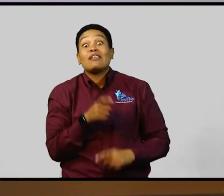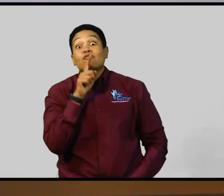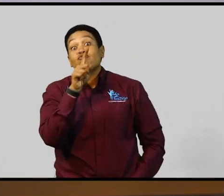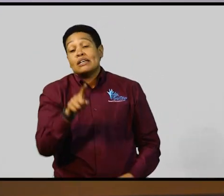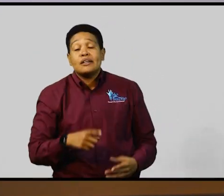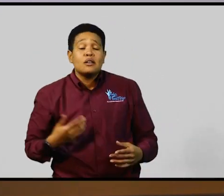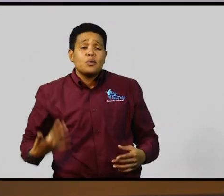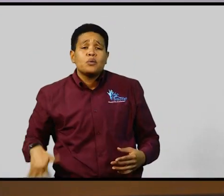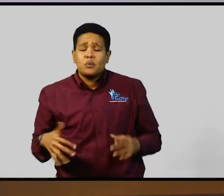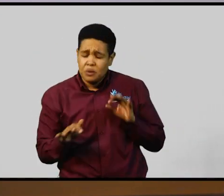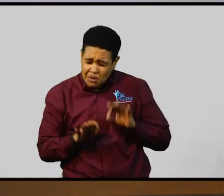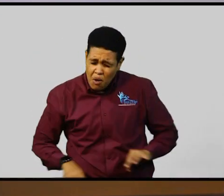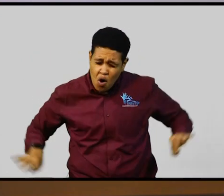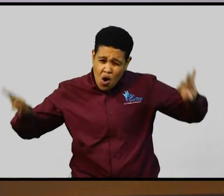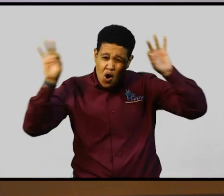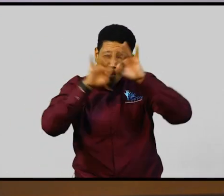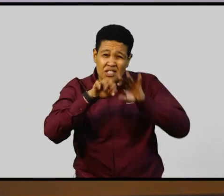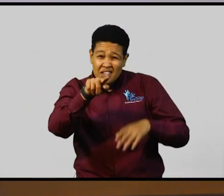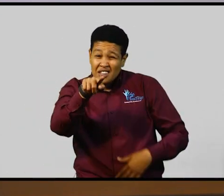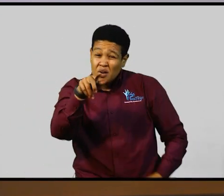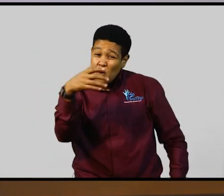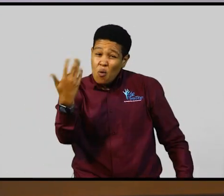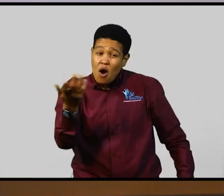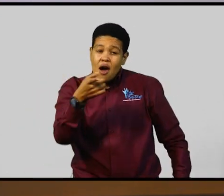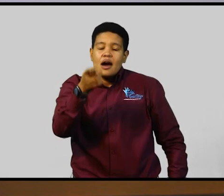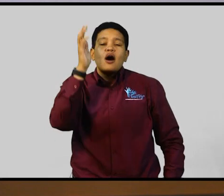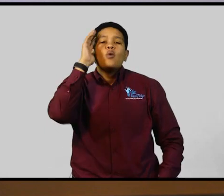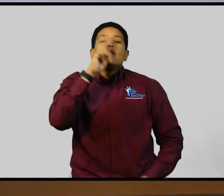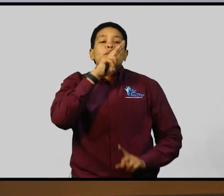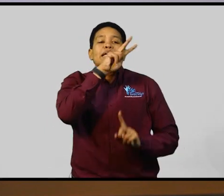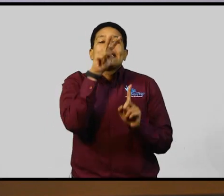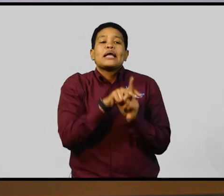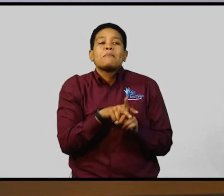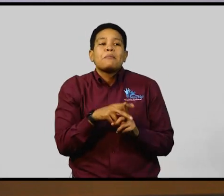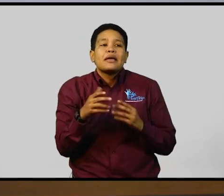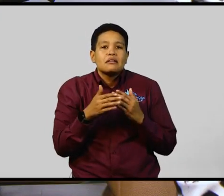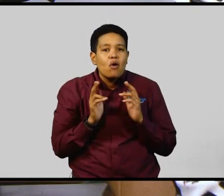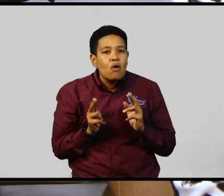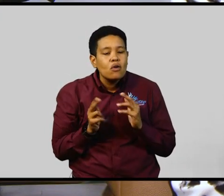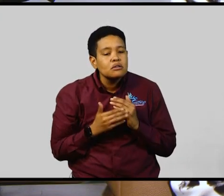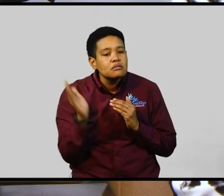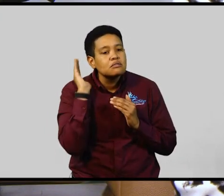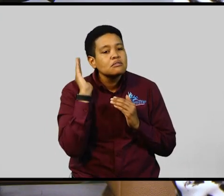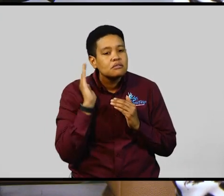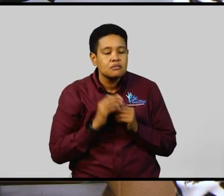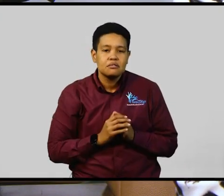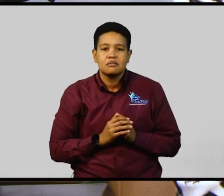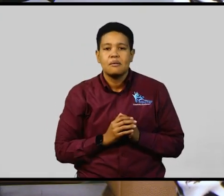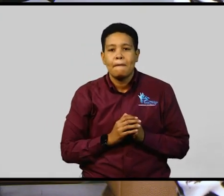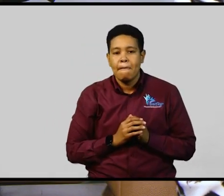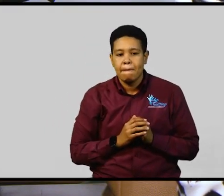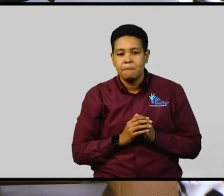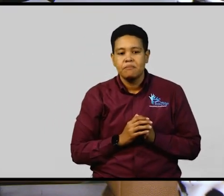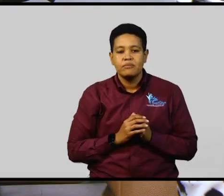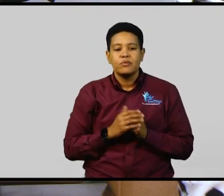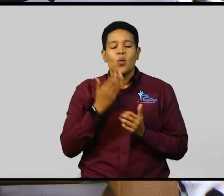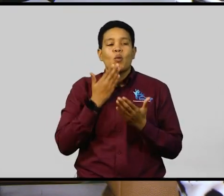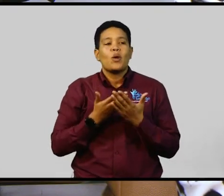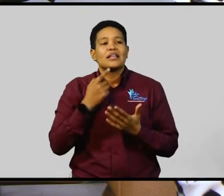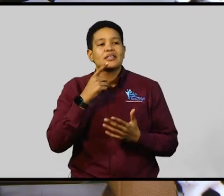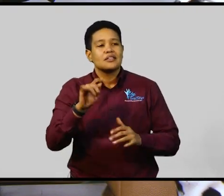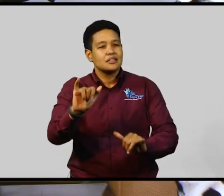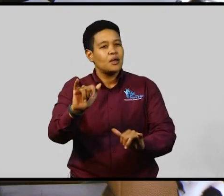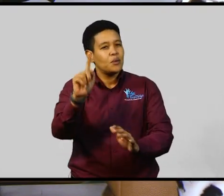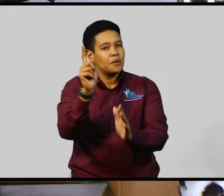important that it be implemented post-test. Very well said, Senator. I'm going to ask you to stick a pin right